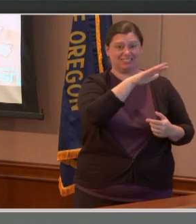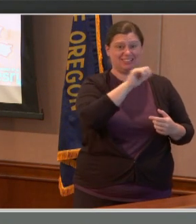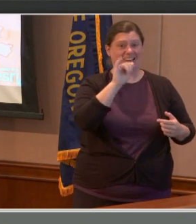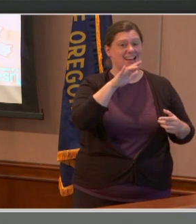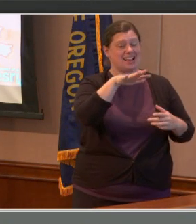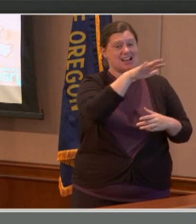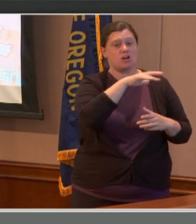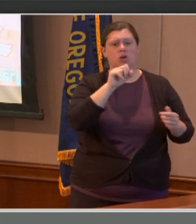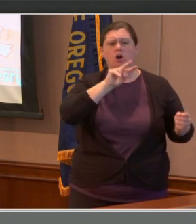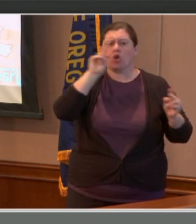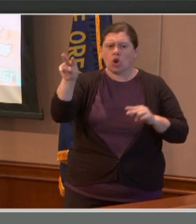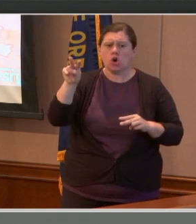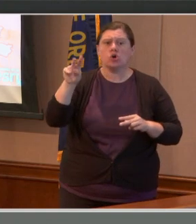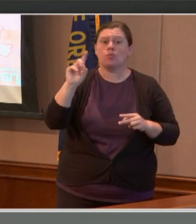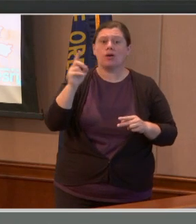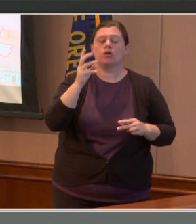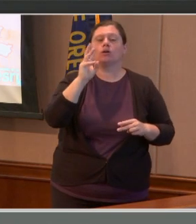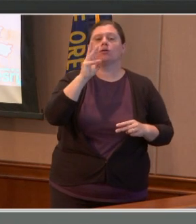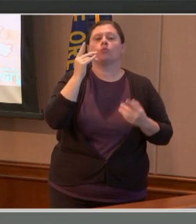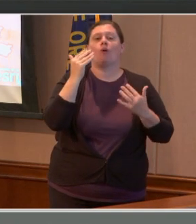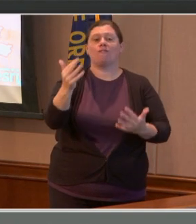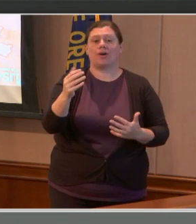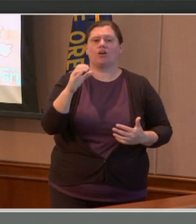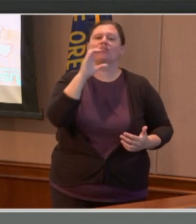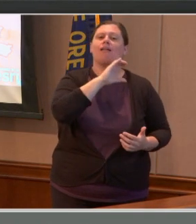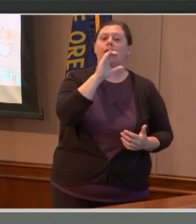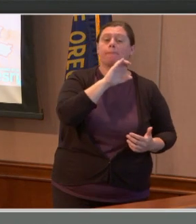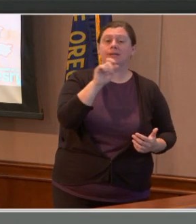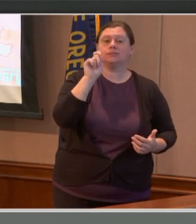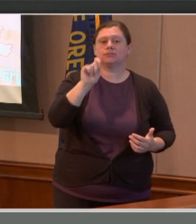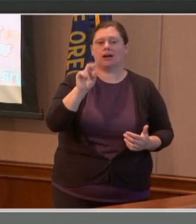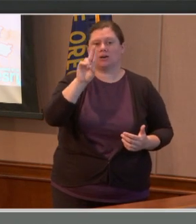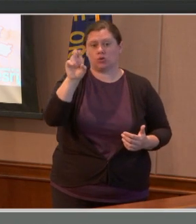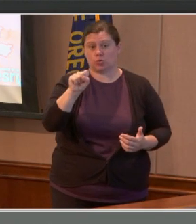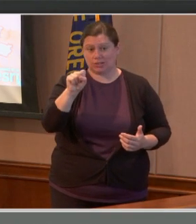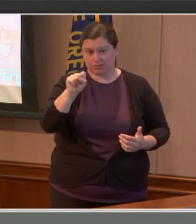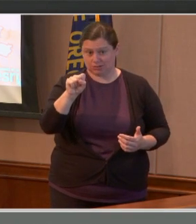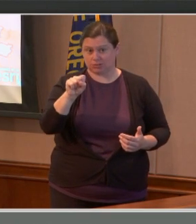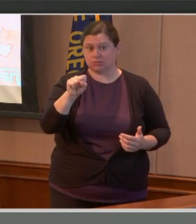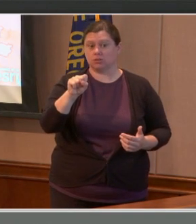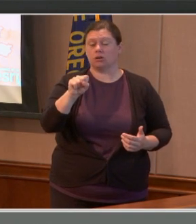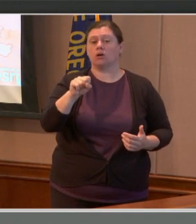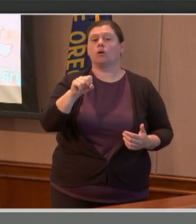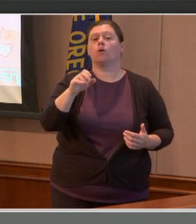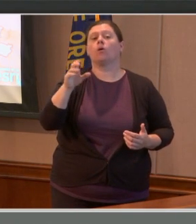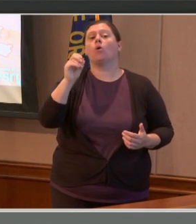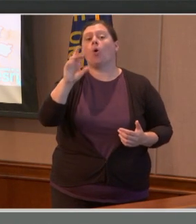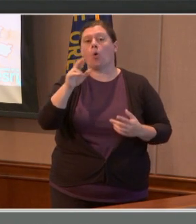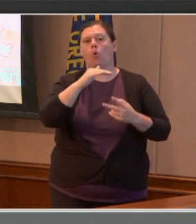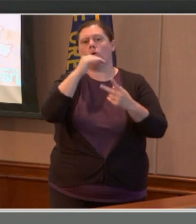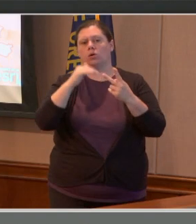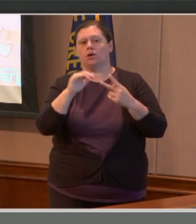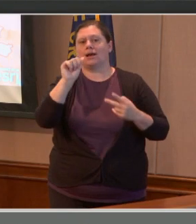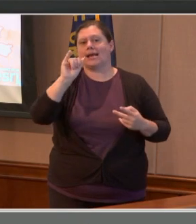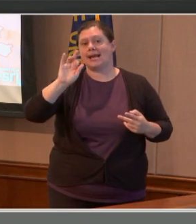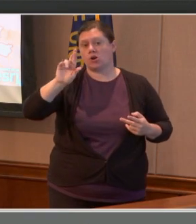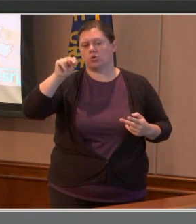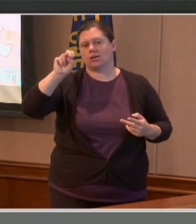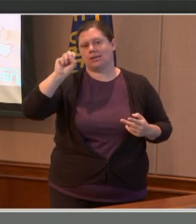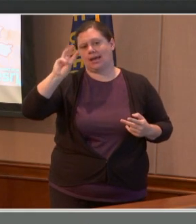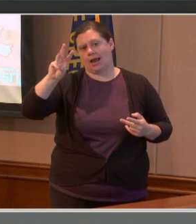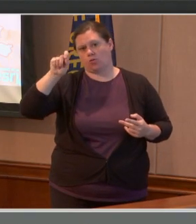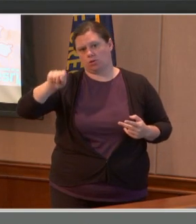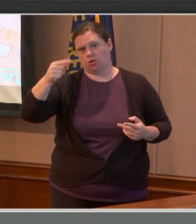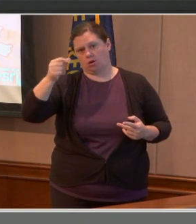website at clackamas.us or by visiting airnow.gov. And it's also really